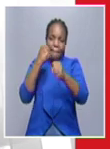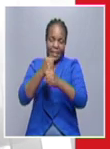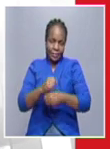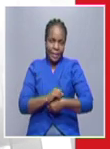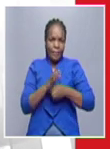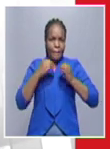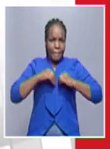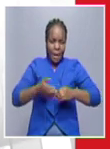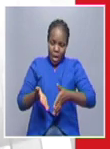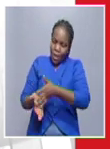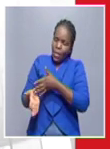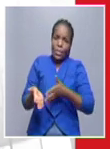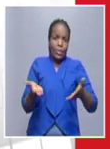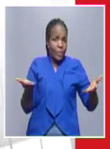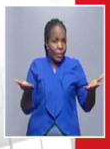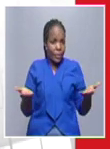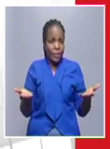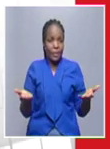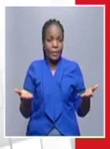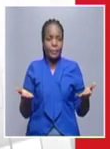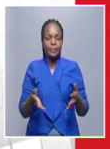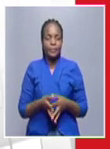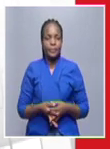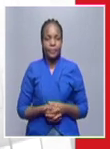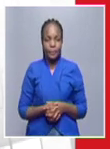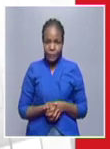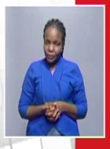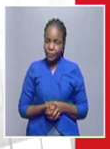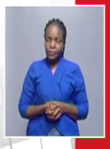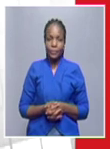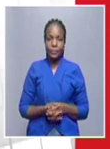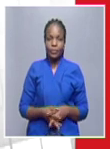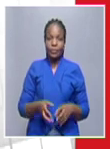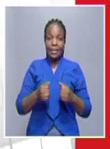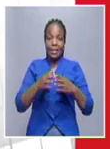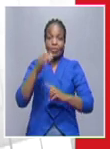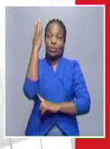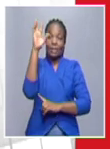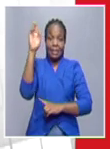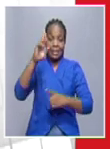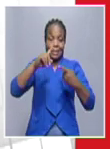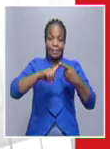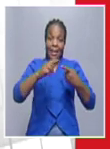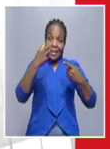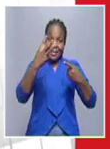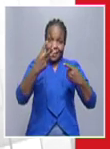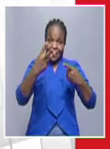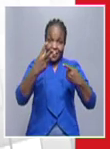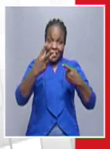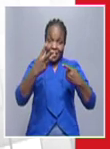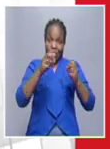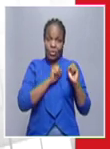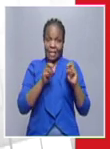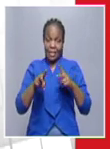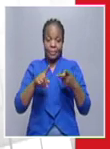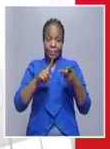cases are geographically distributed as follows on sati three cases at sunday